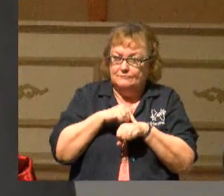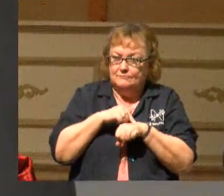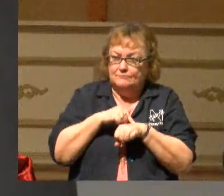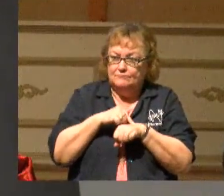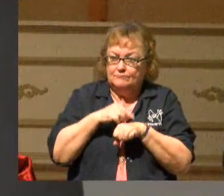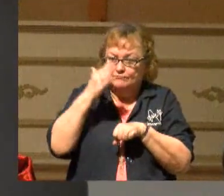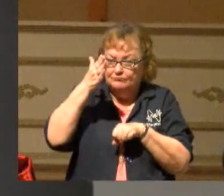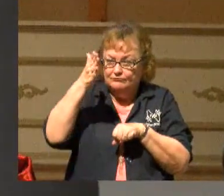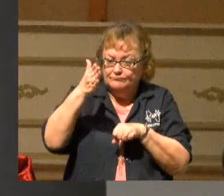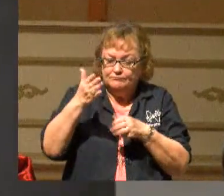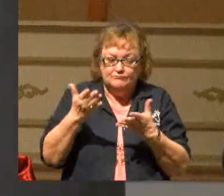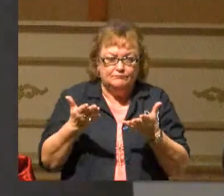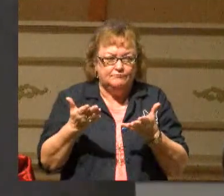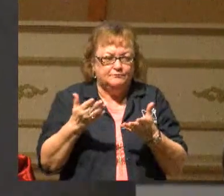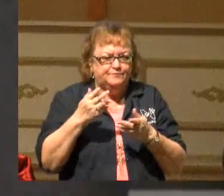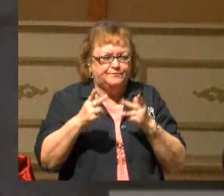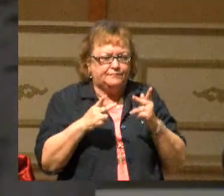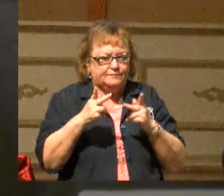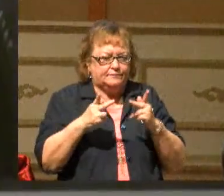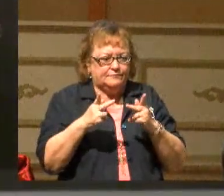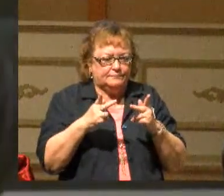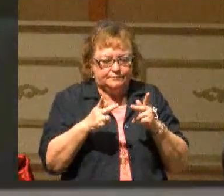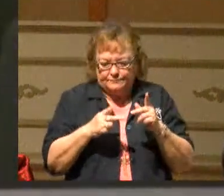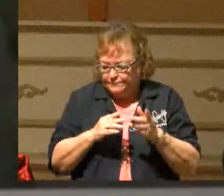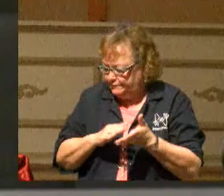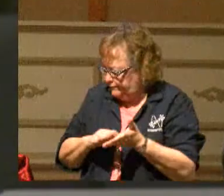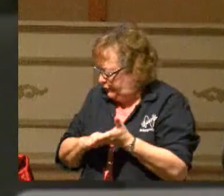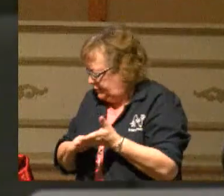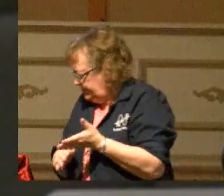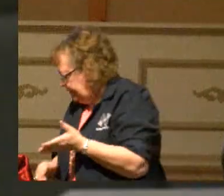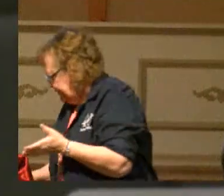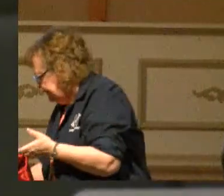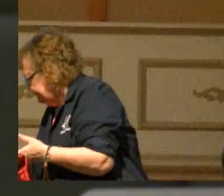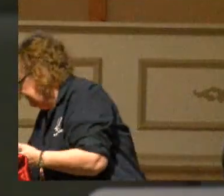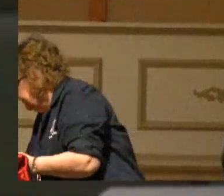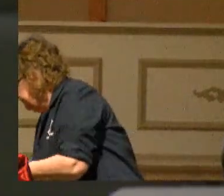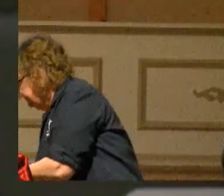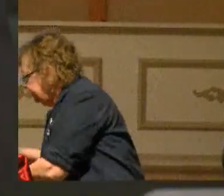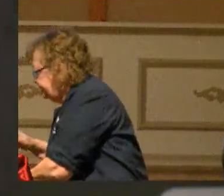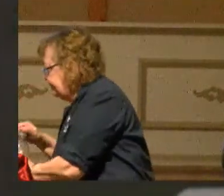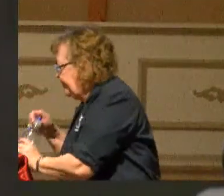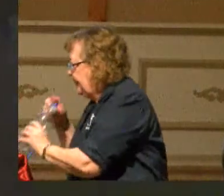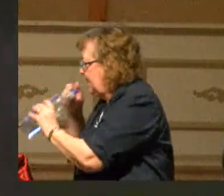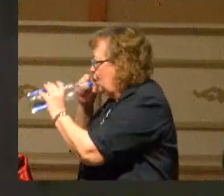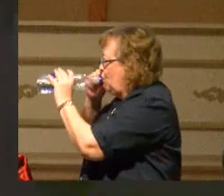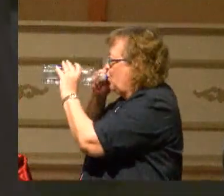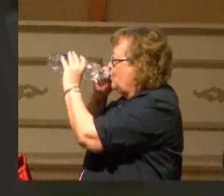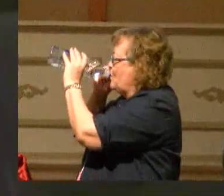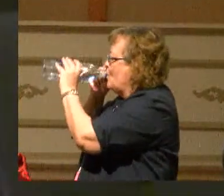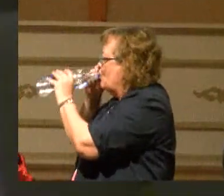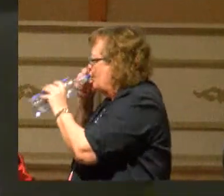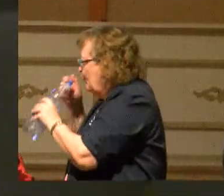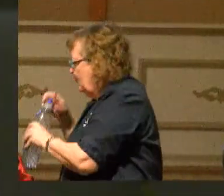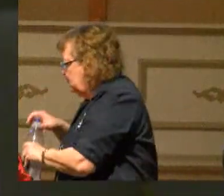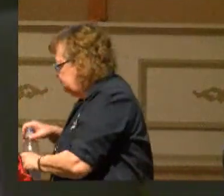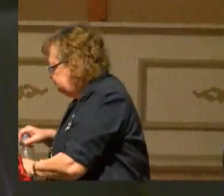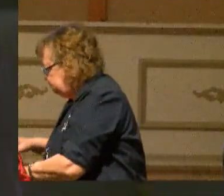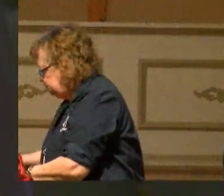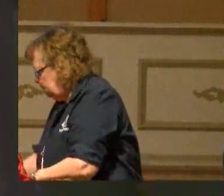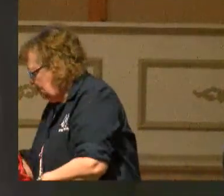There are people who have gotten sick, started coughing.